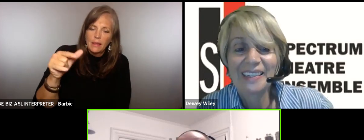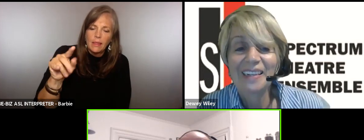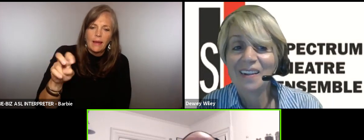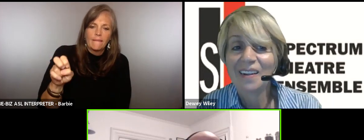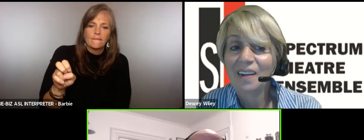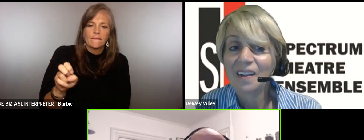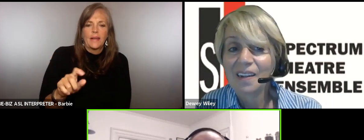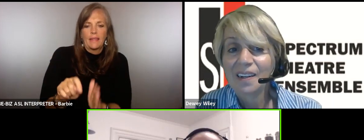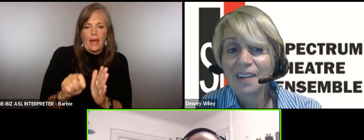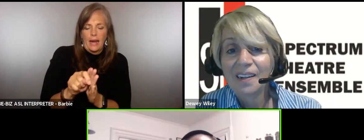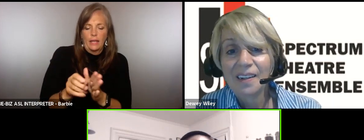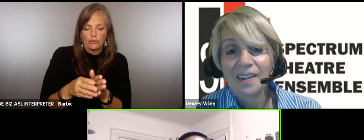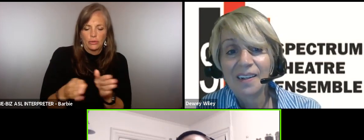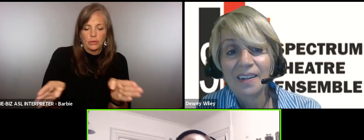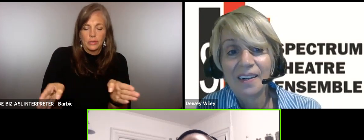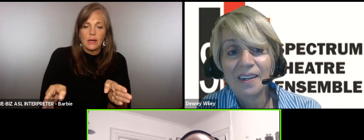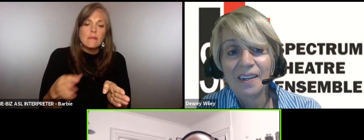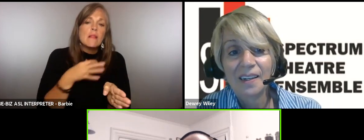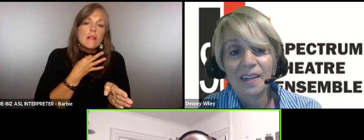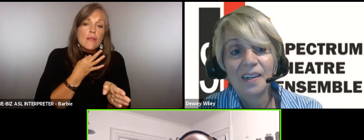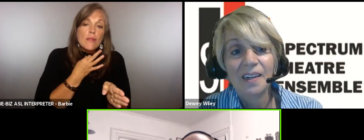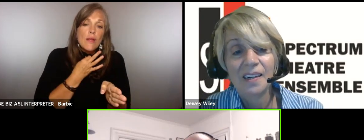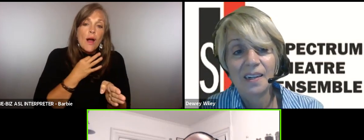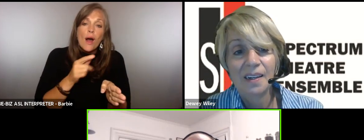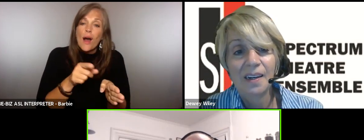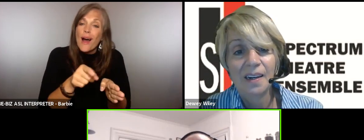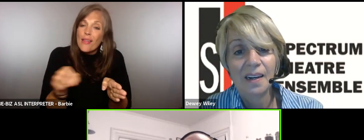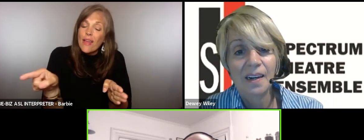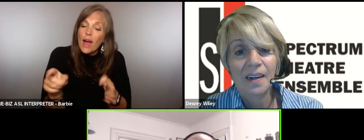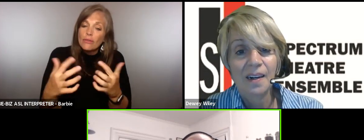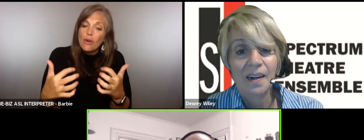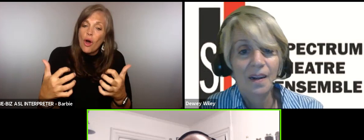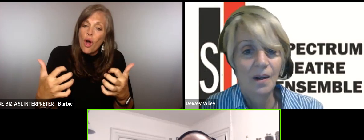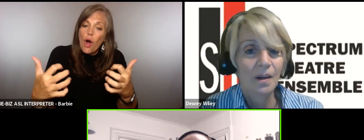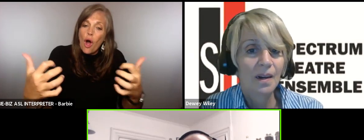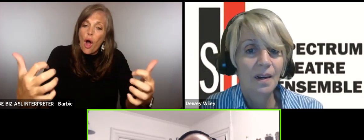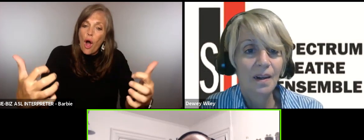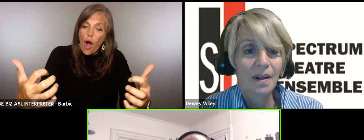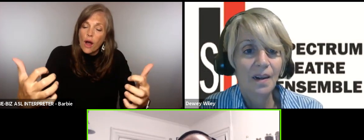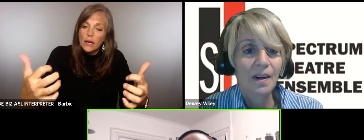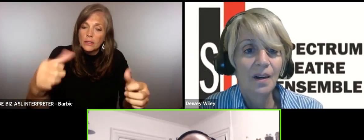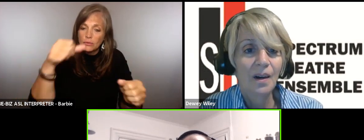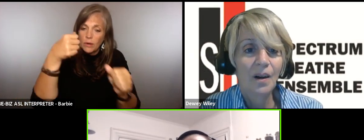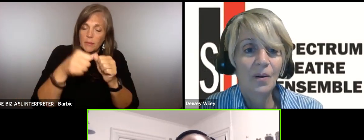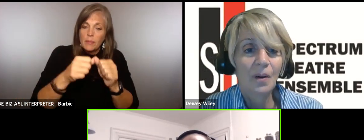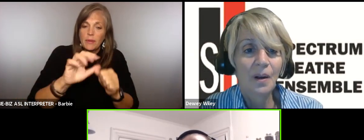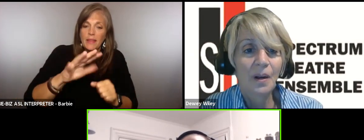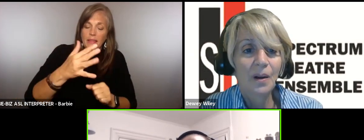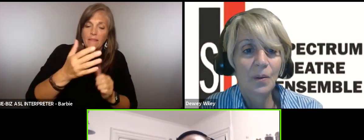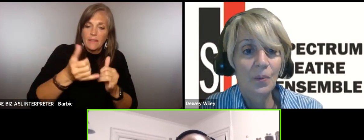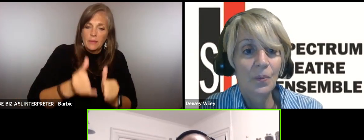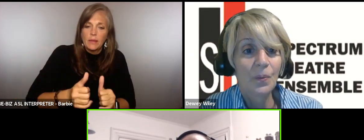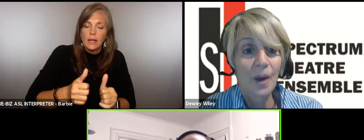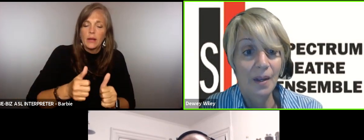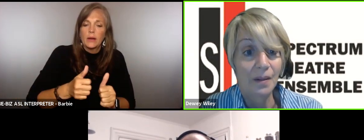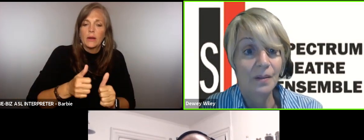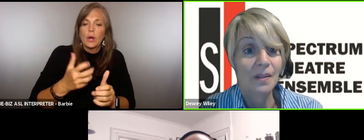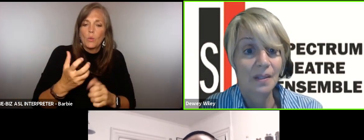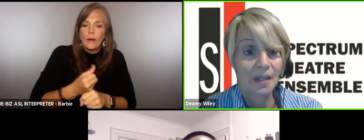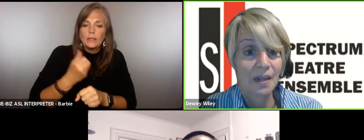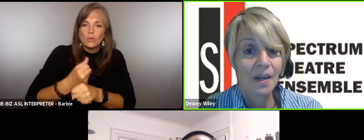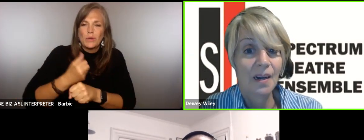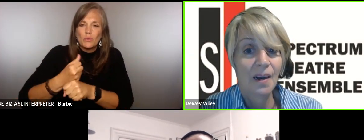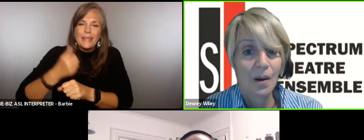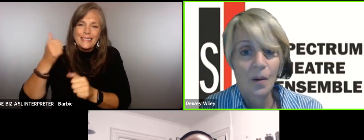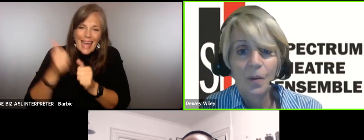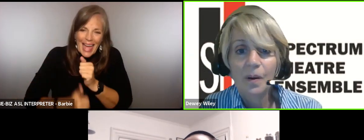were able to retain the knowledge that the fifth player wins every single hand in that long last scene right you